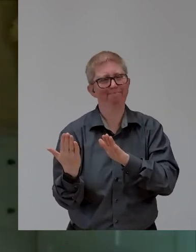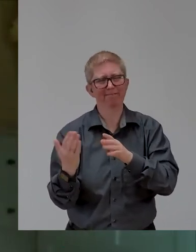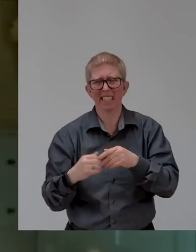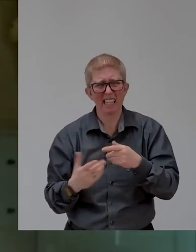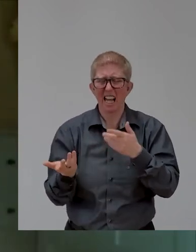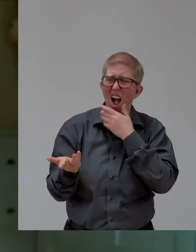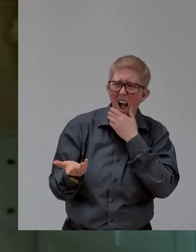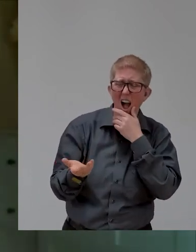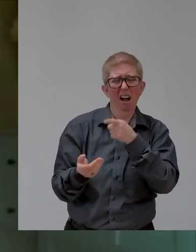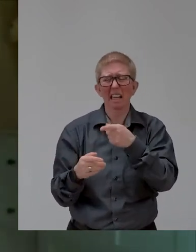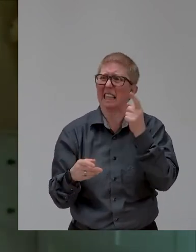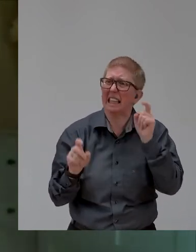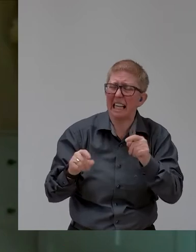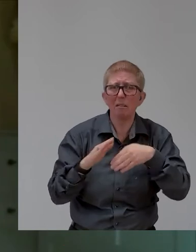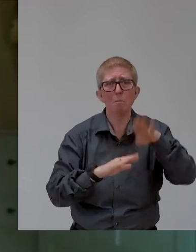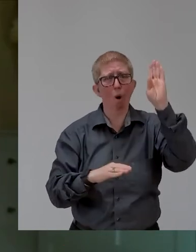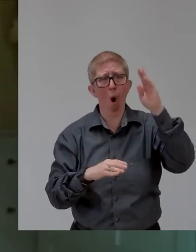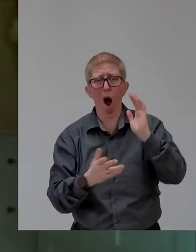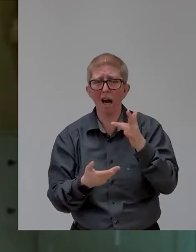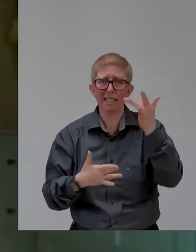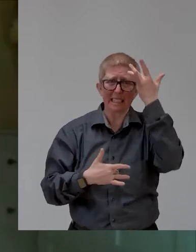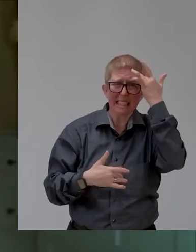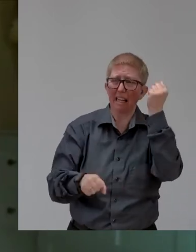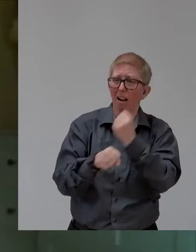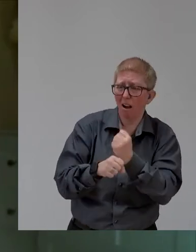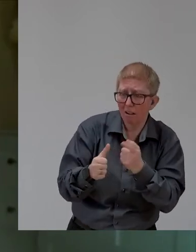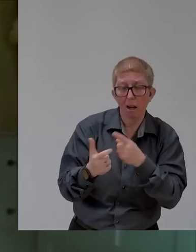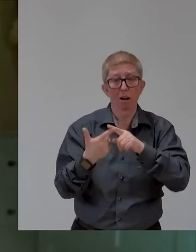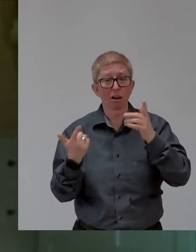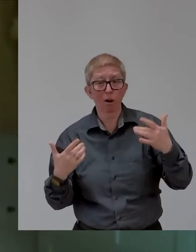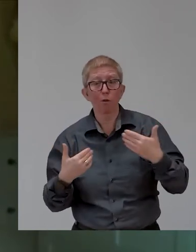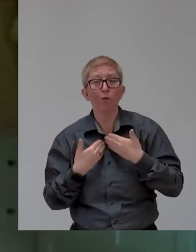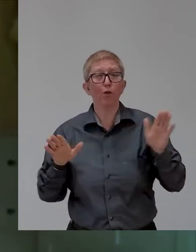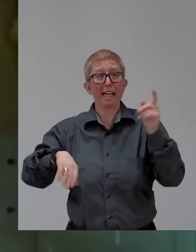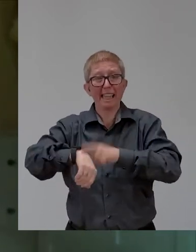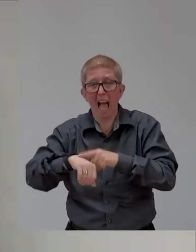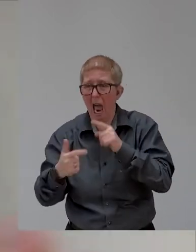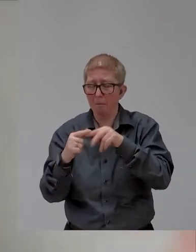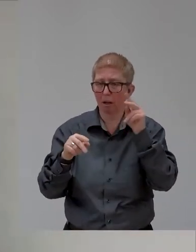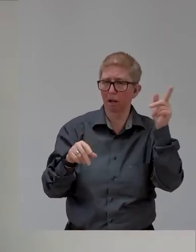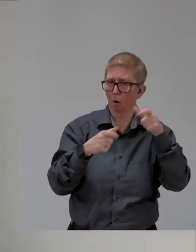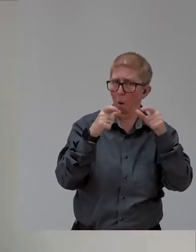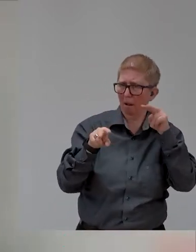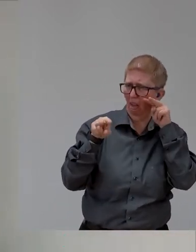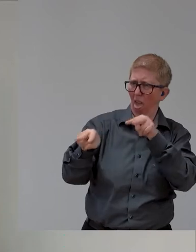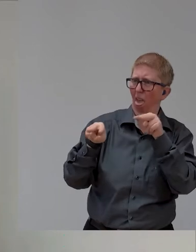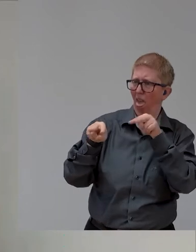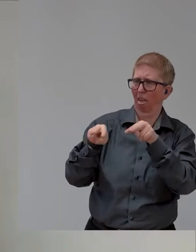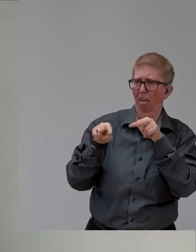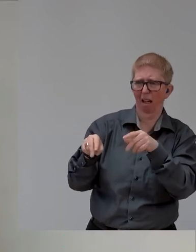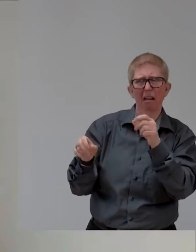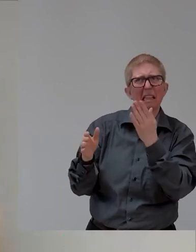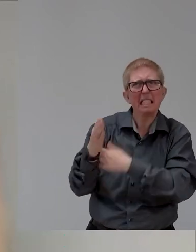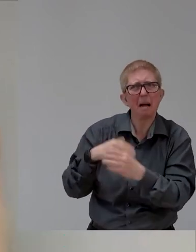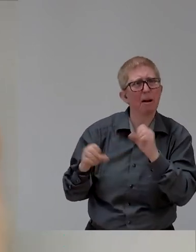as able. I mean, I must admit, I don't like the term disabled and able because I just don't, I think there's too much conversation